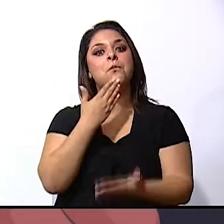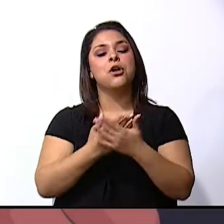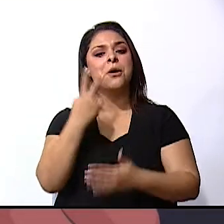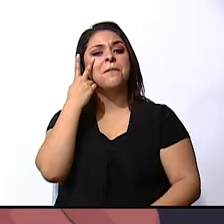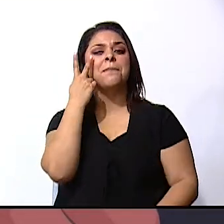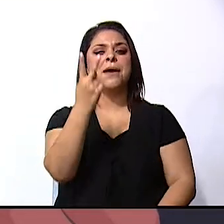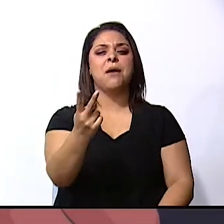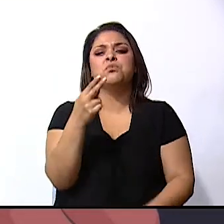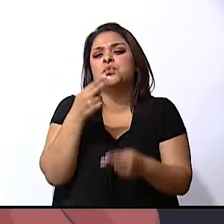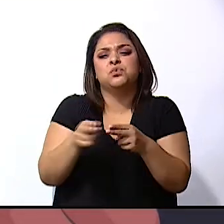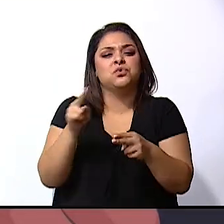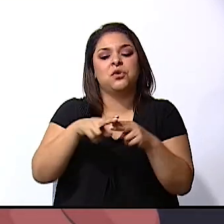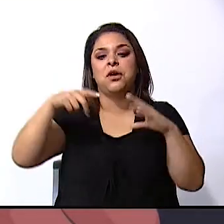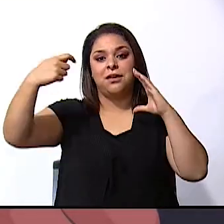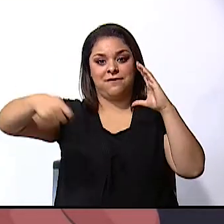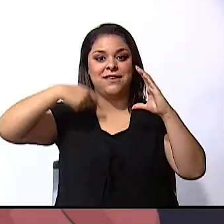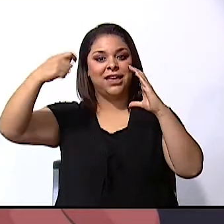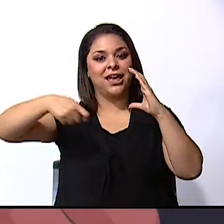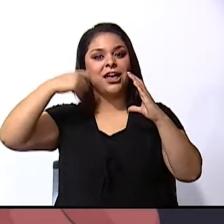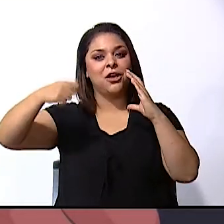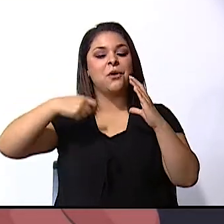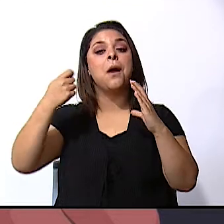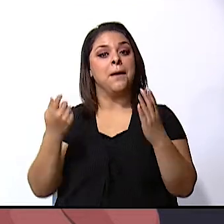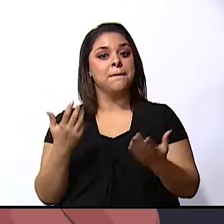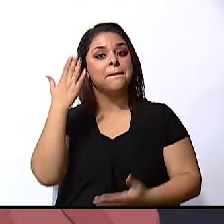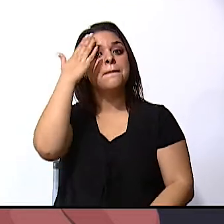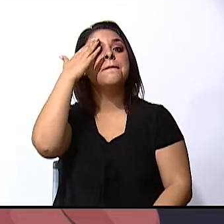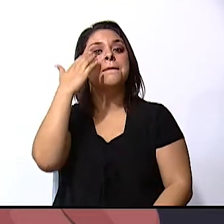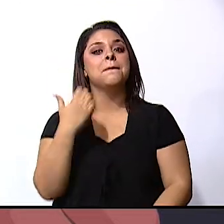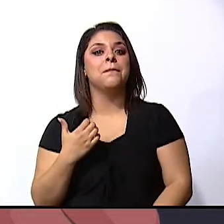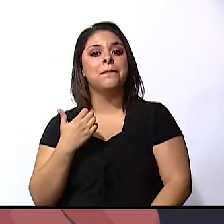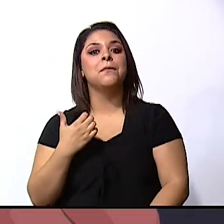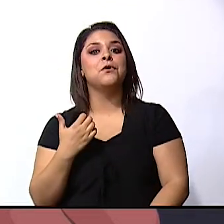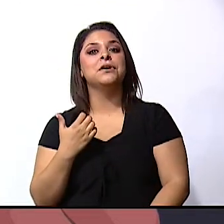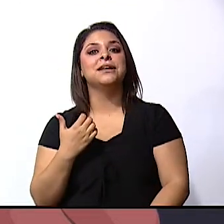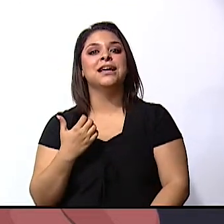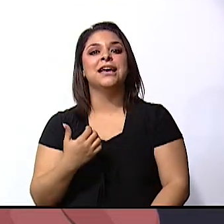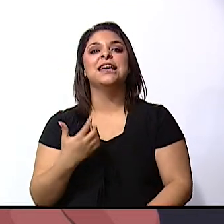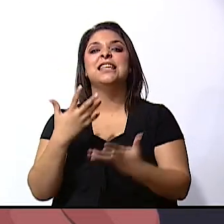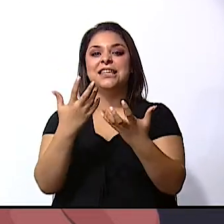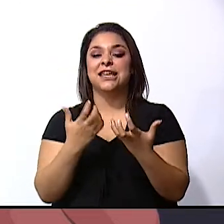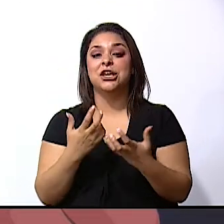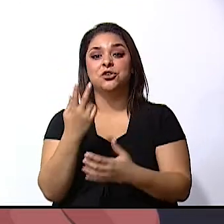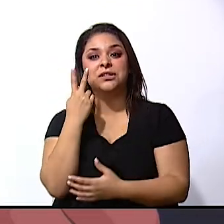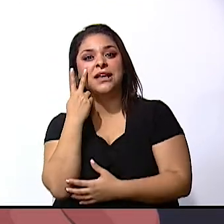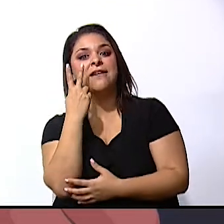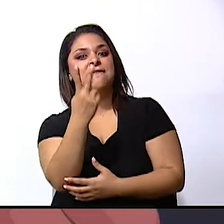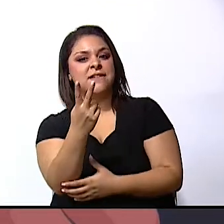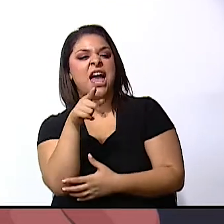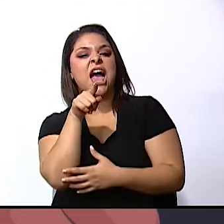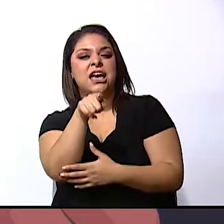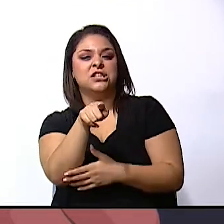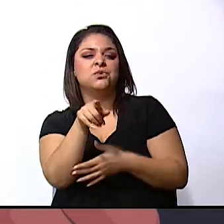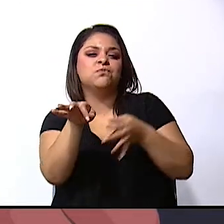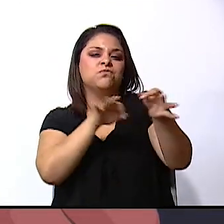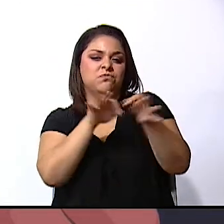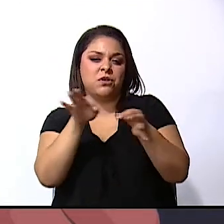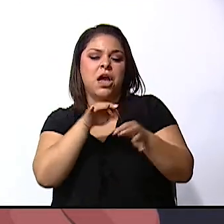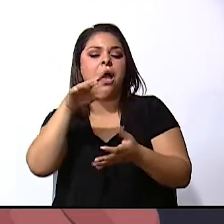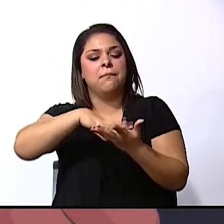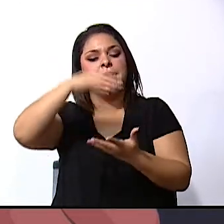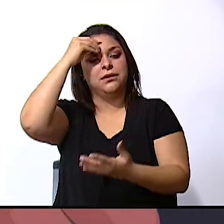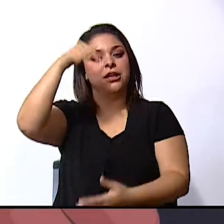a very short video because i'm going to give you a hint about what we are going to learn today